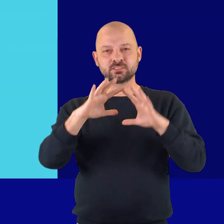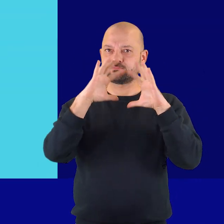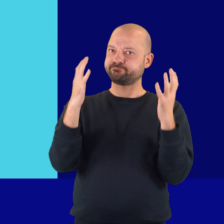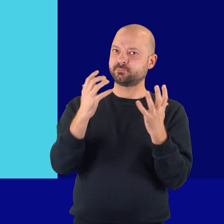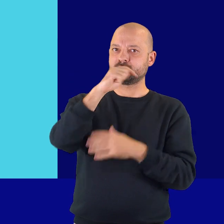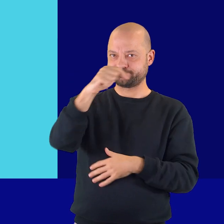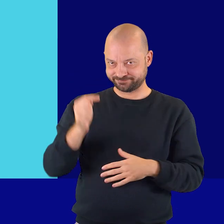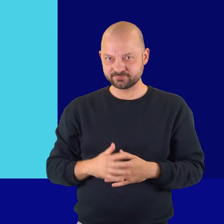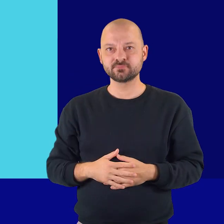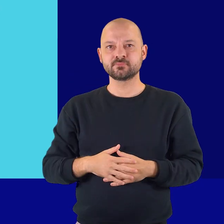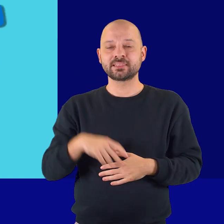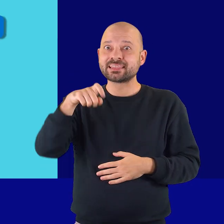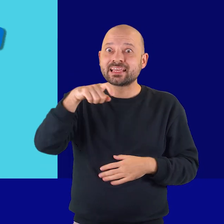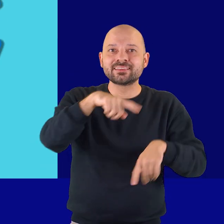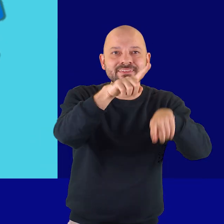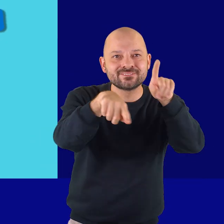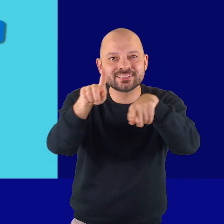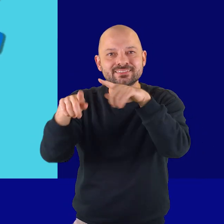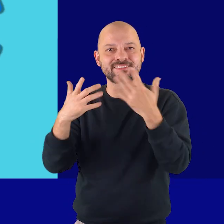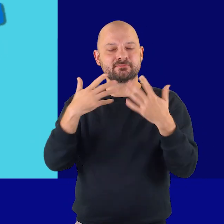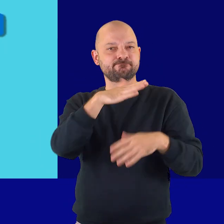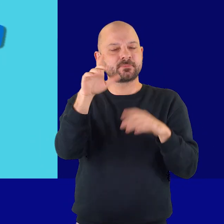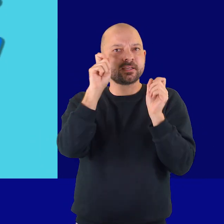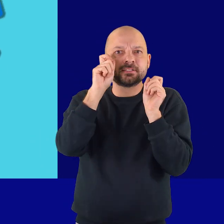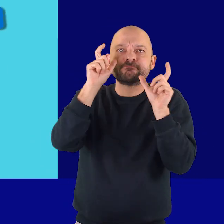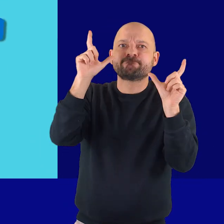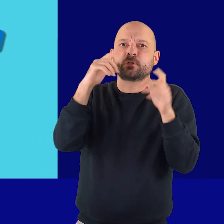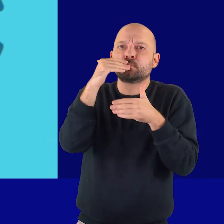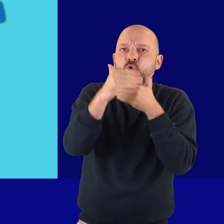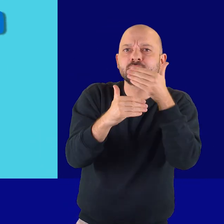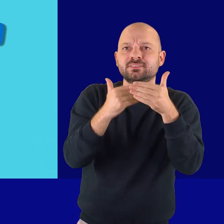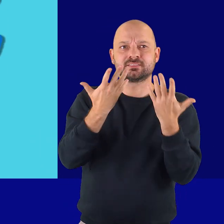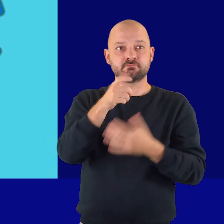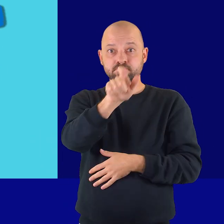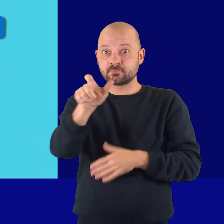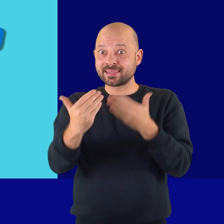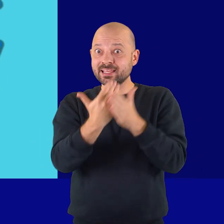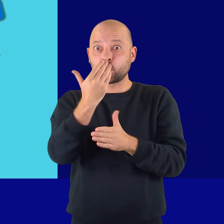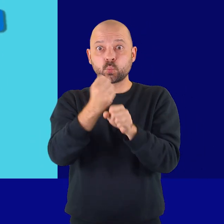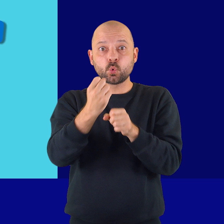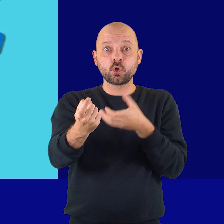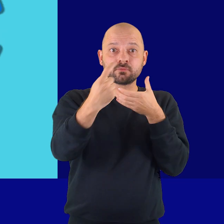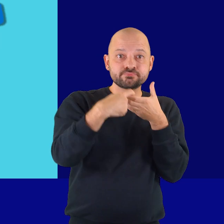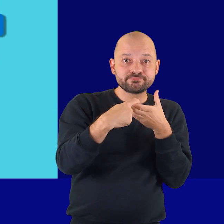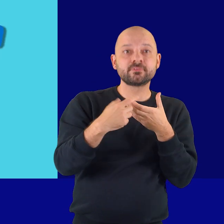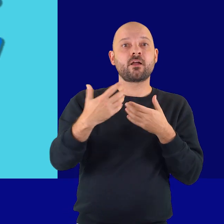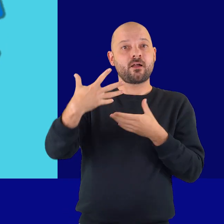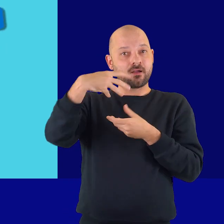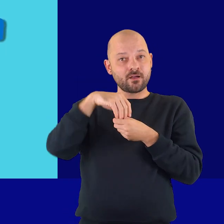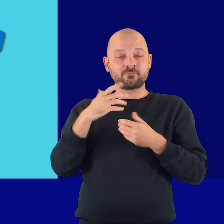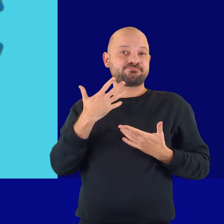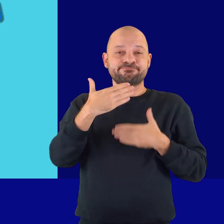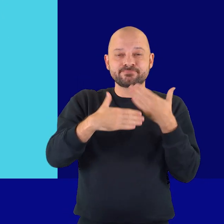This requires diversity-conscious processes in staff selection, onboarding and development.